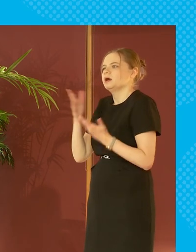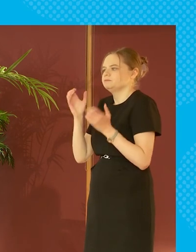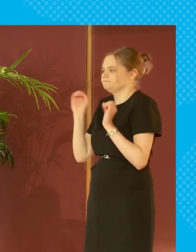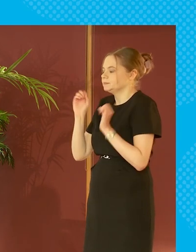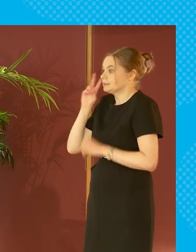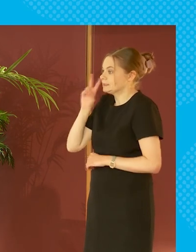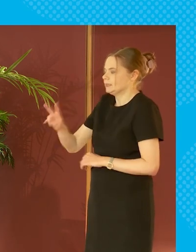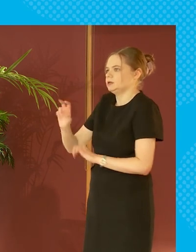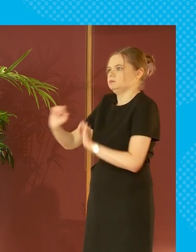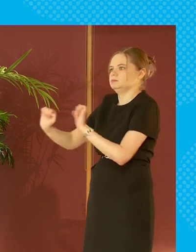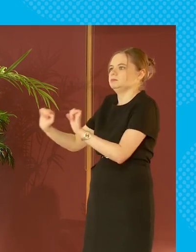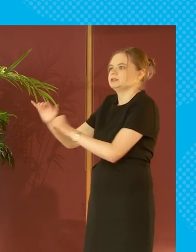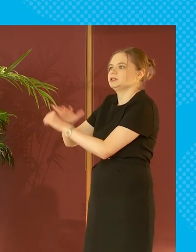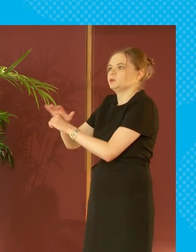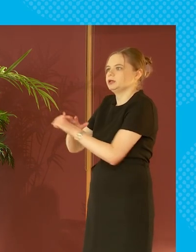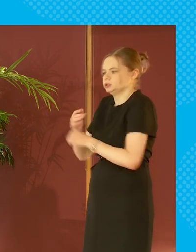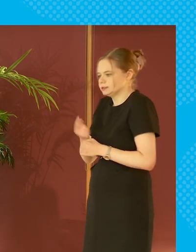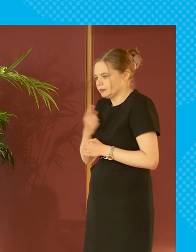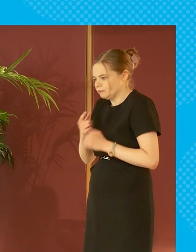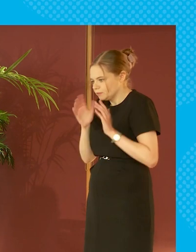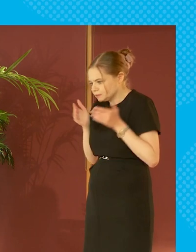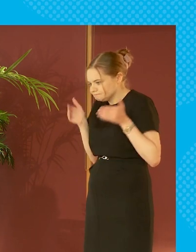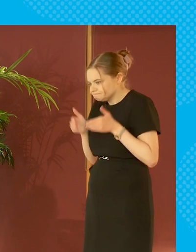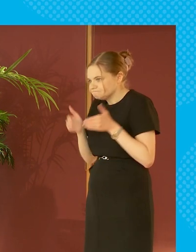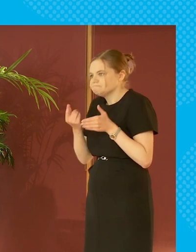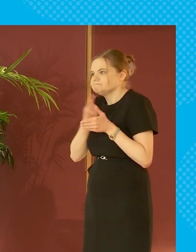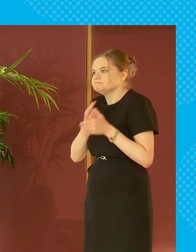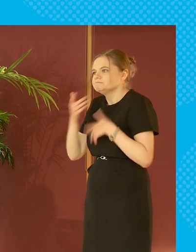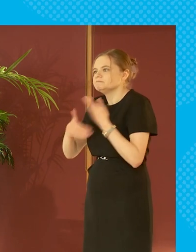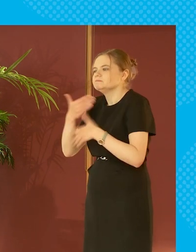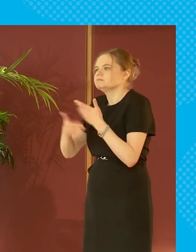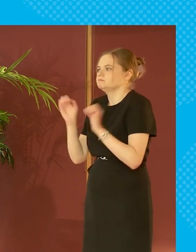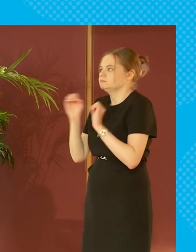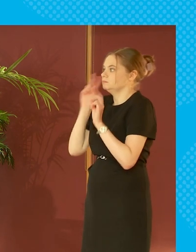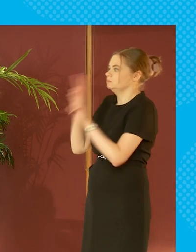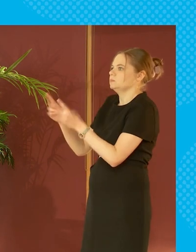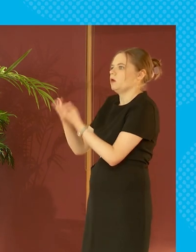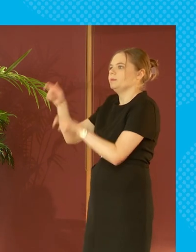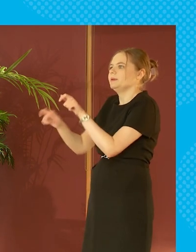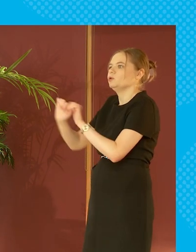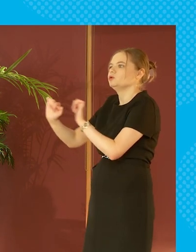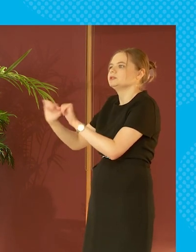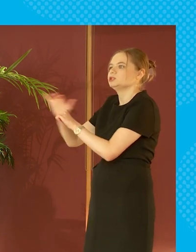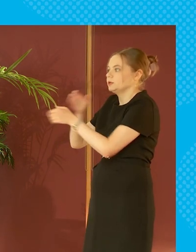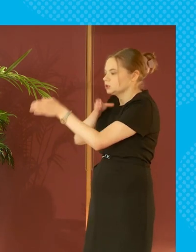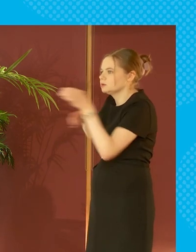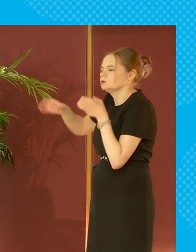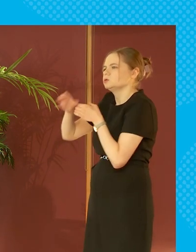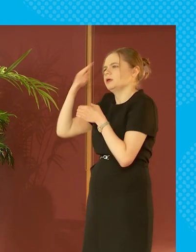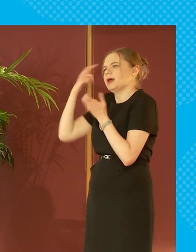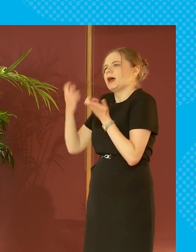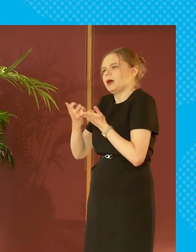people in these situations people are too much in their own little corner i would be really keen that how do we create a